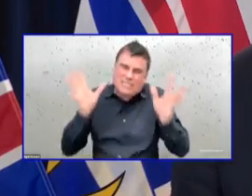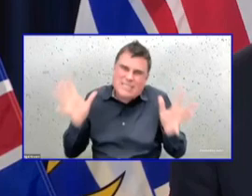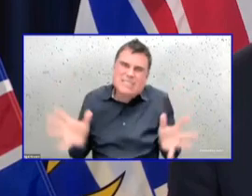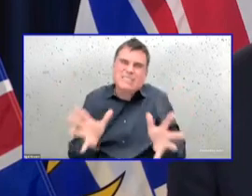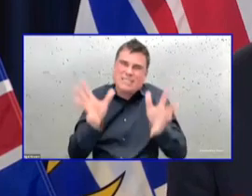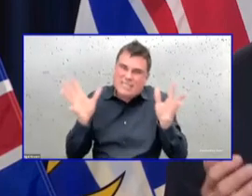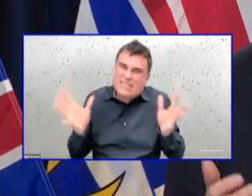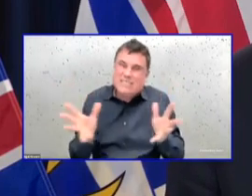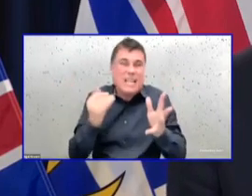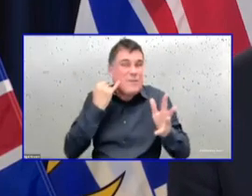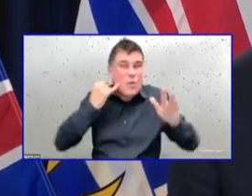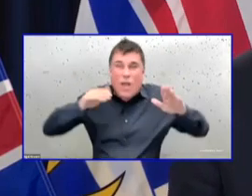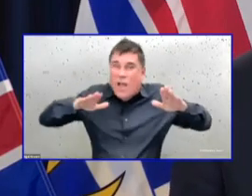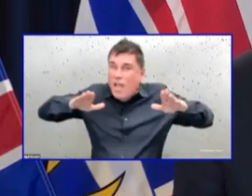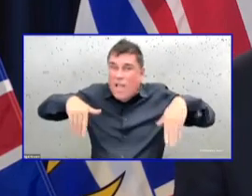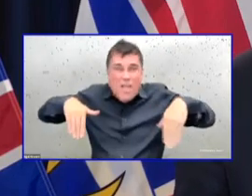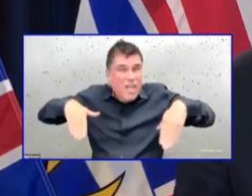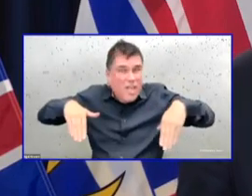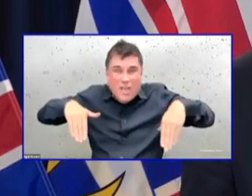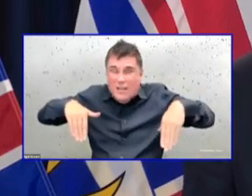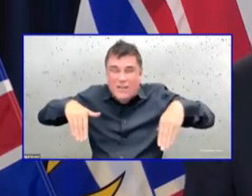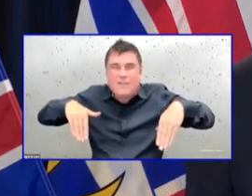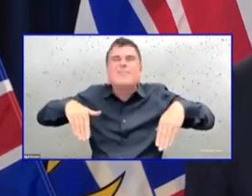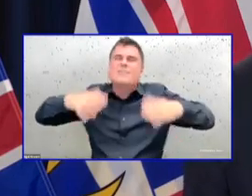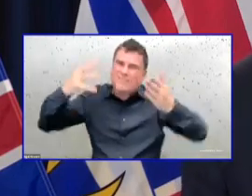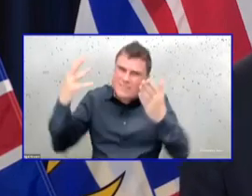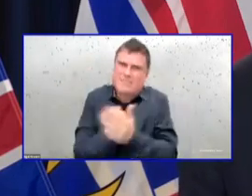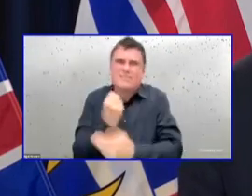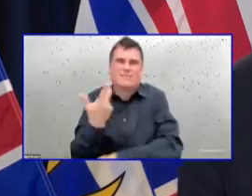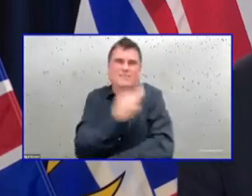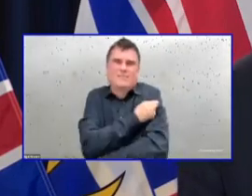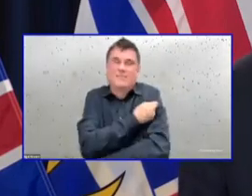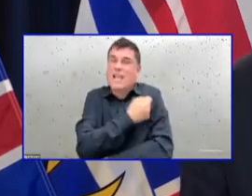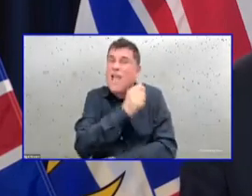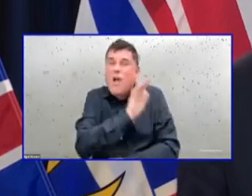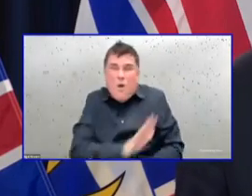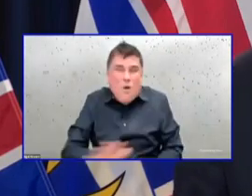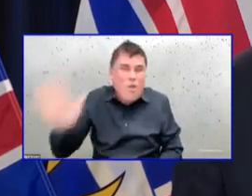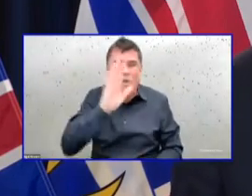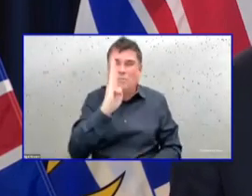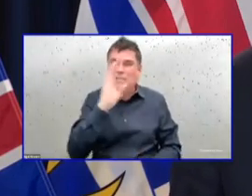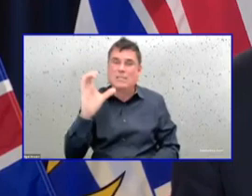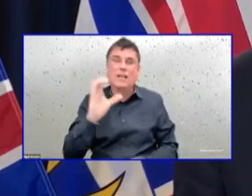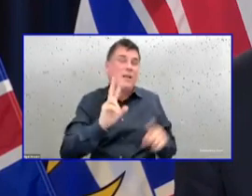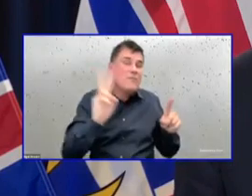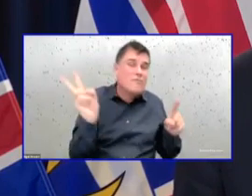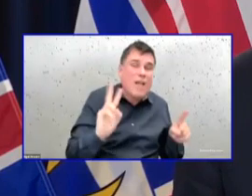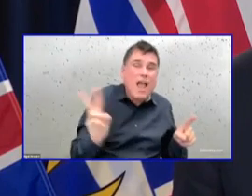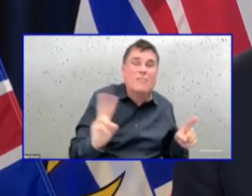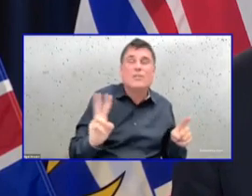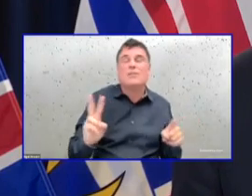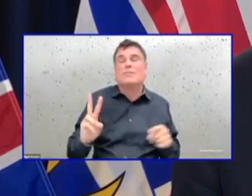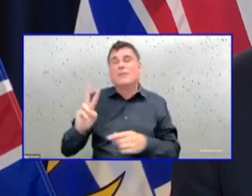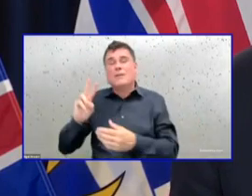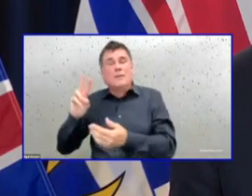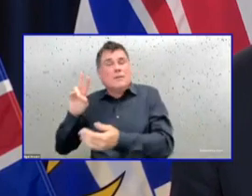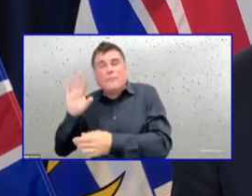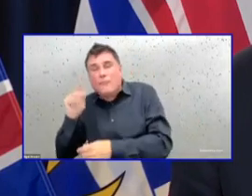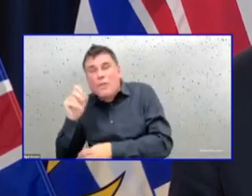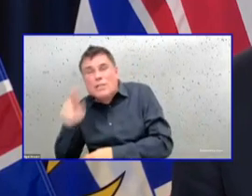Island to the north to other areas where there are significant rates of transmission today.